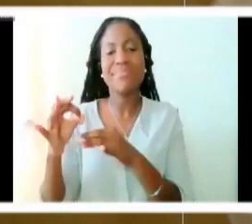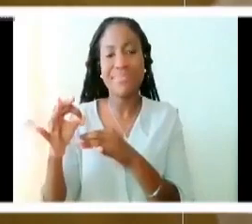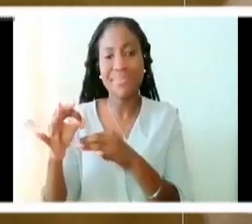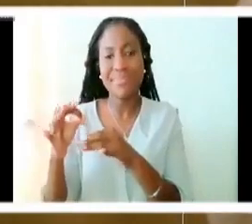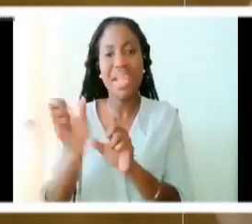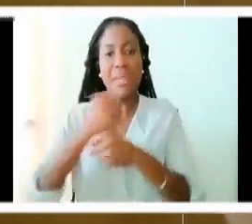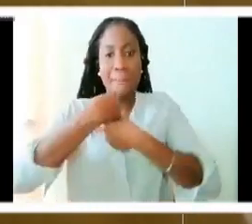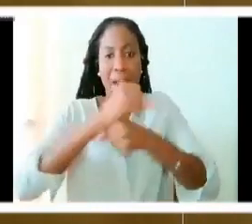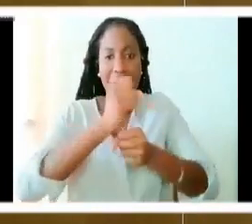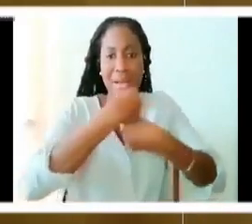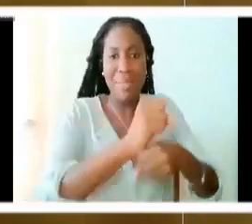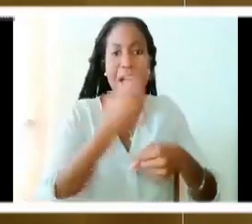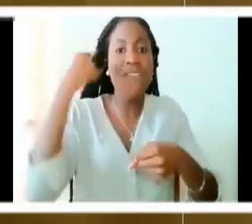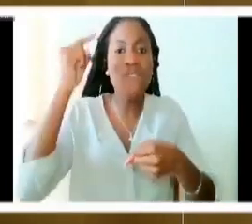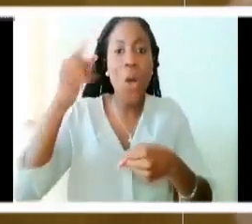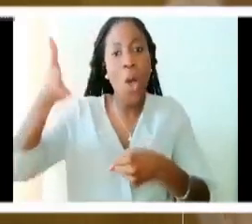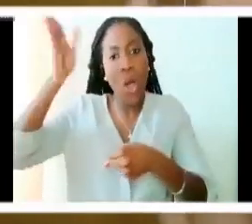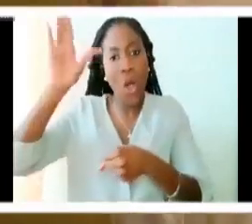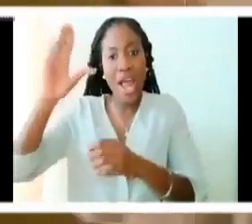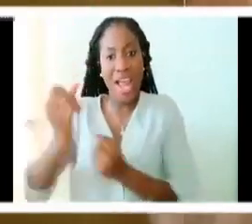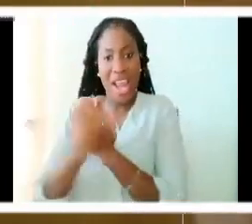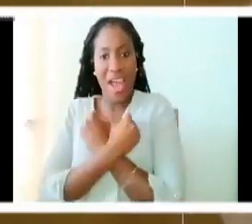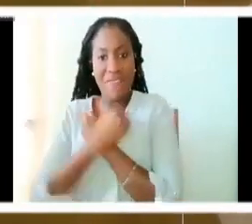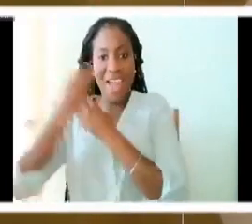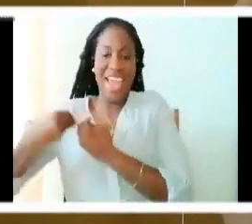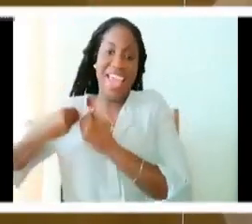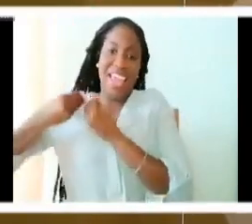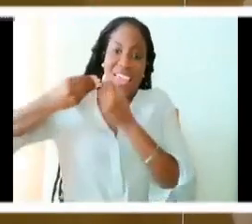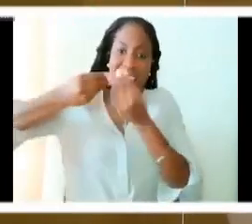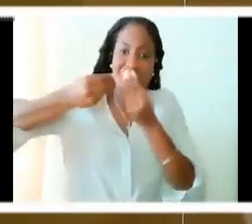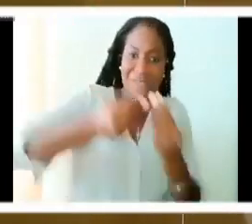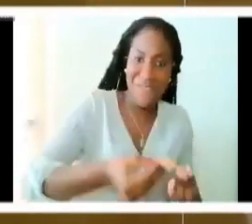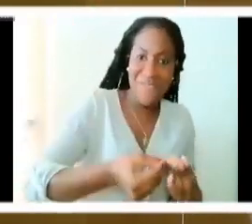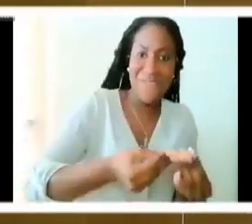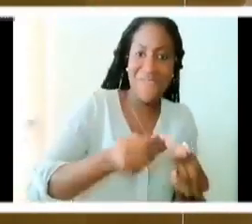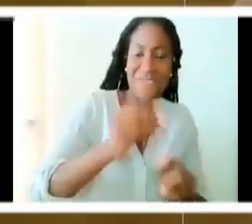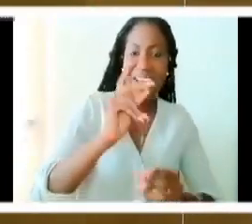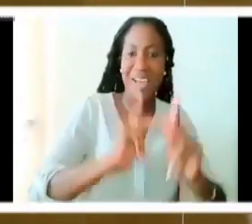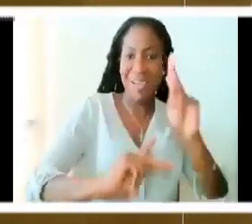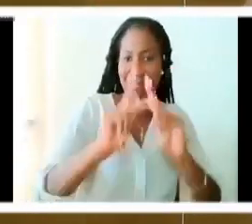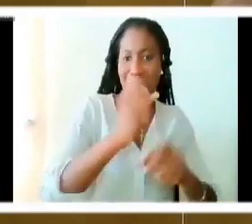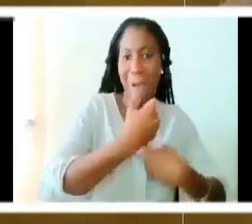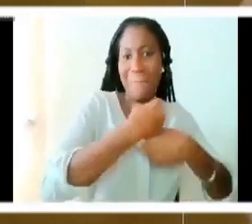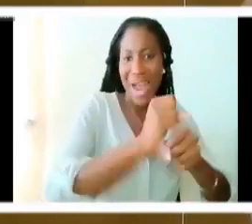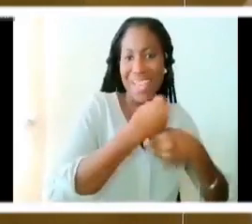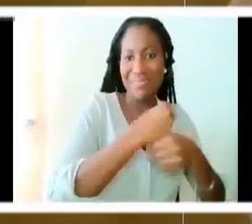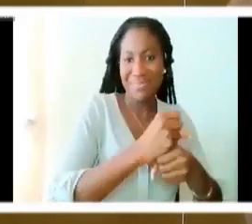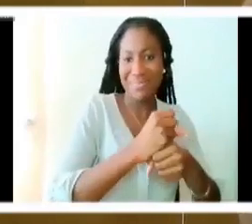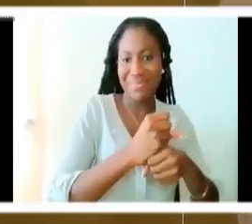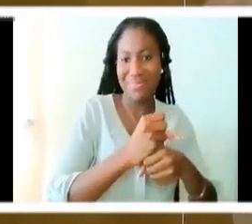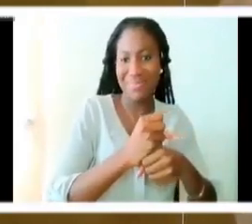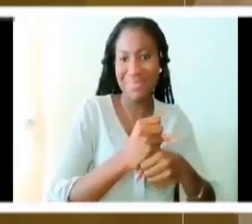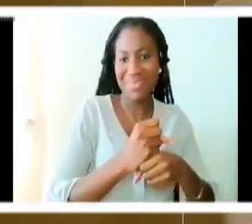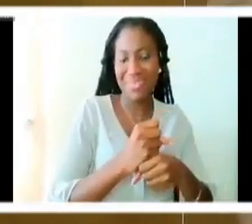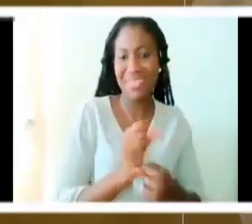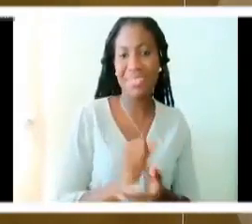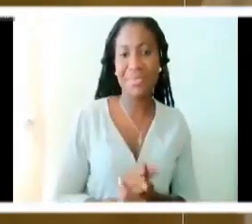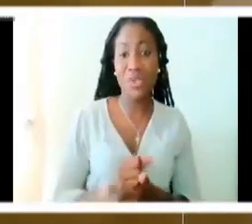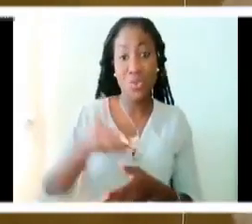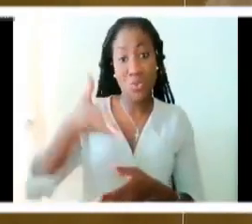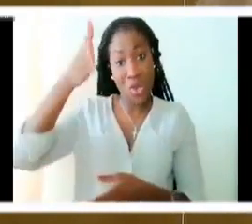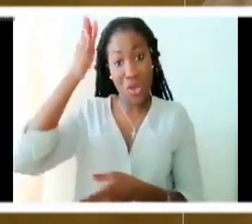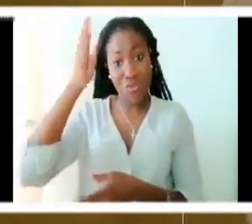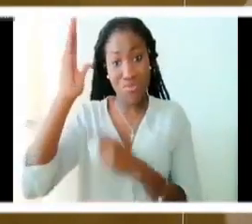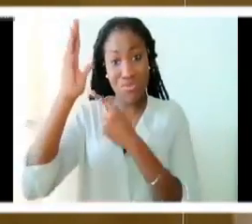to somewhere and that would have to be the creation. And what we know is God subsists in God's self. That God needs